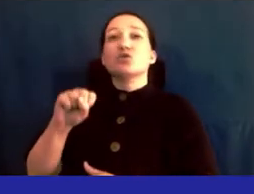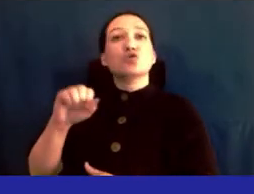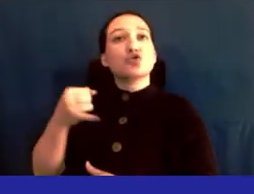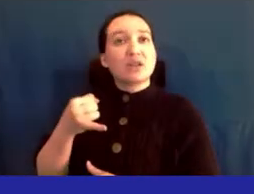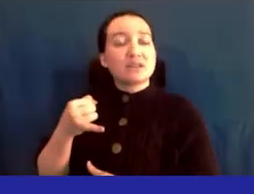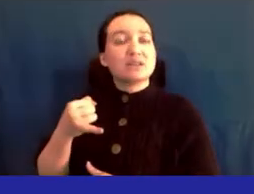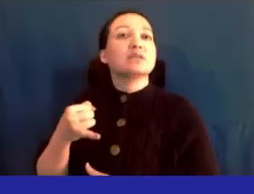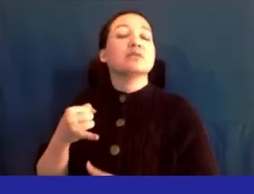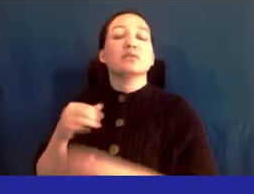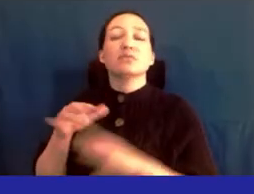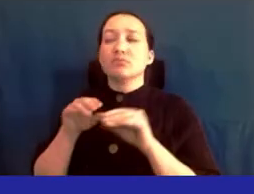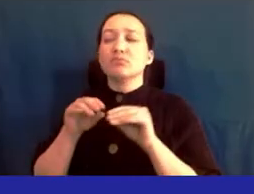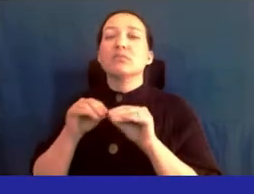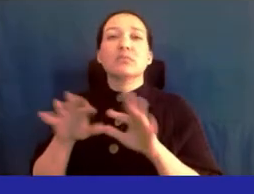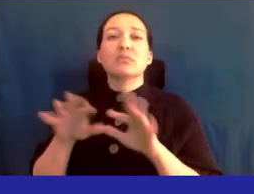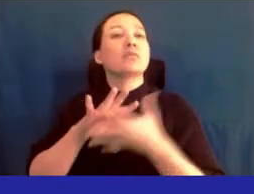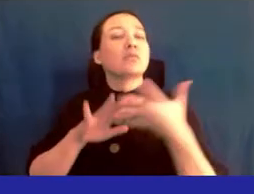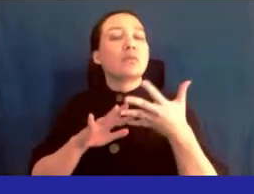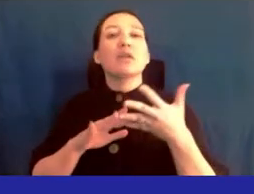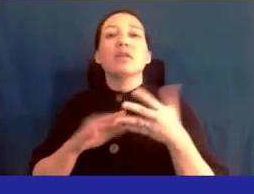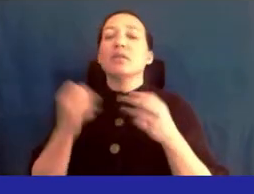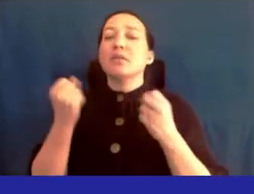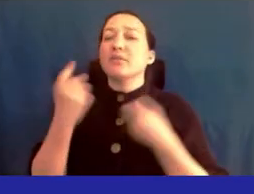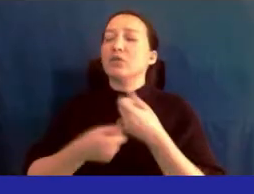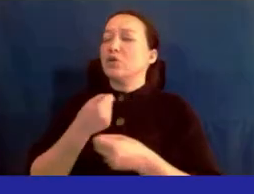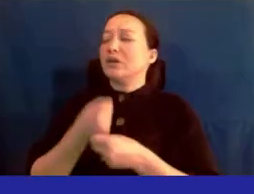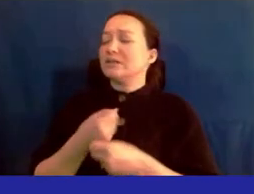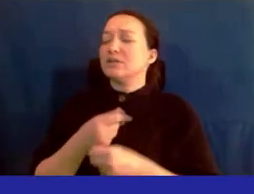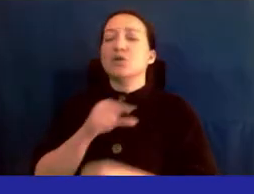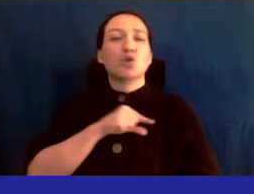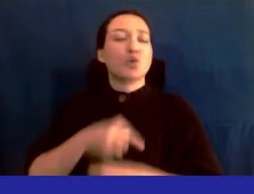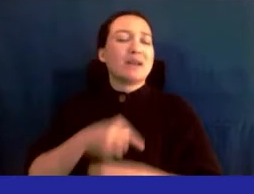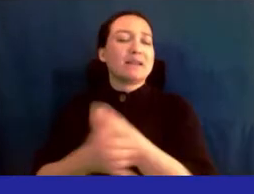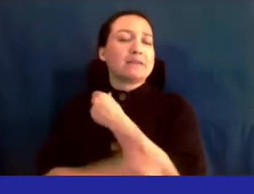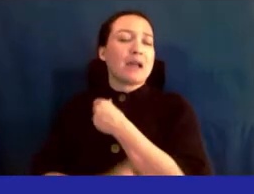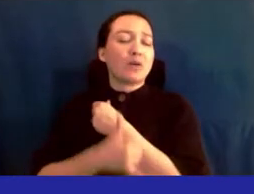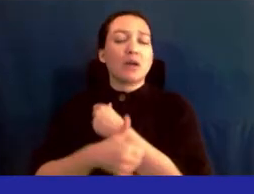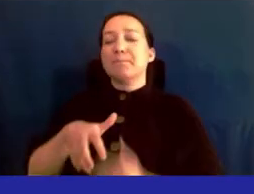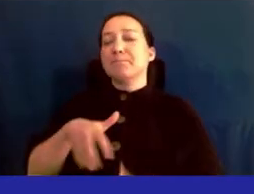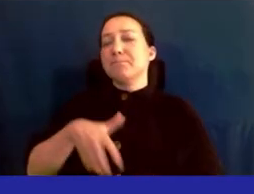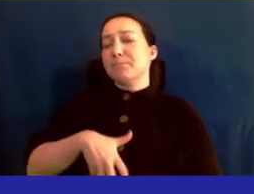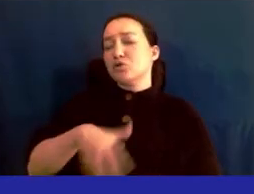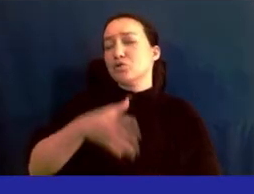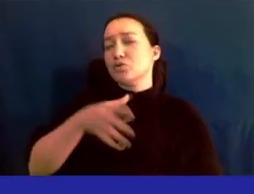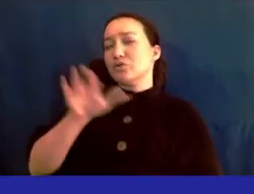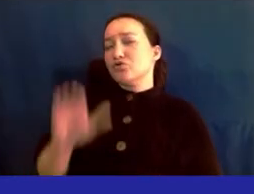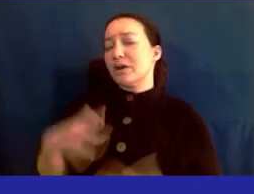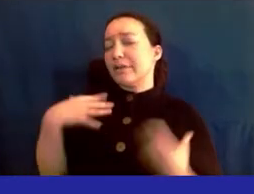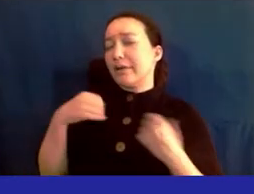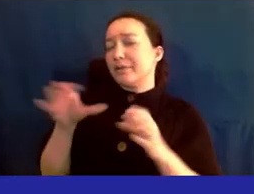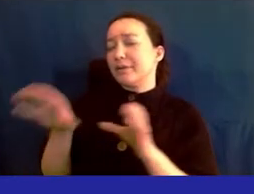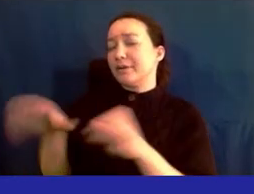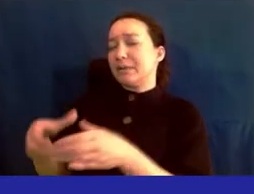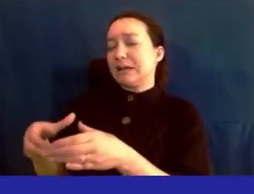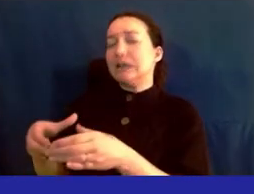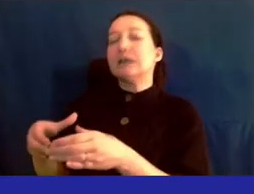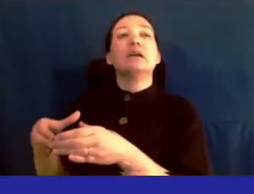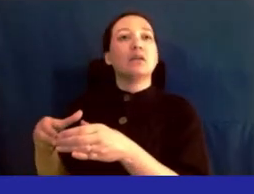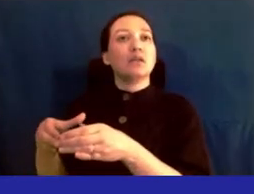Over the past several years, Queens County Section, maternal, and child health committee has developed an